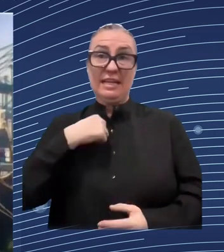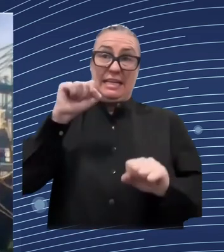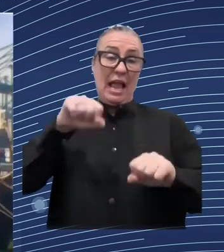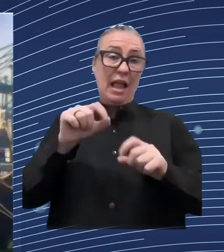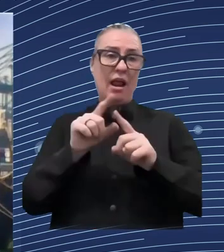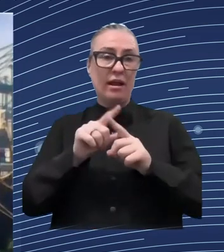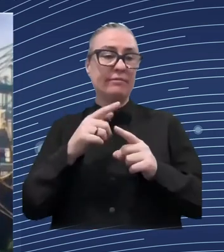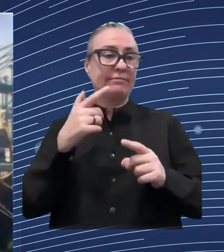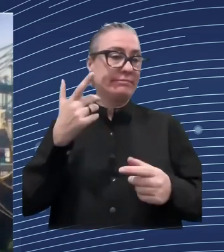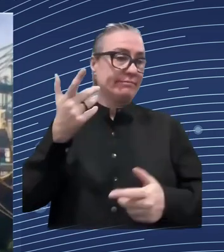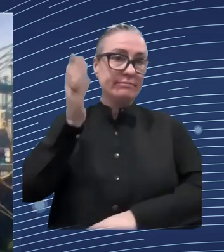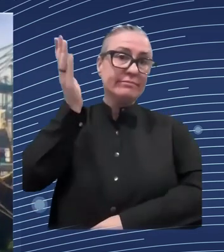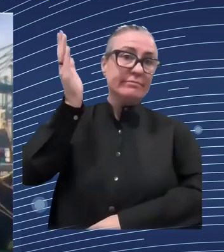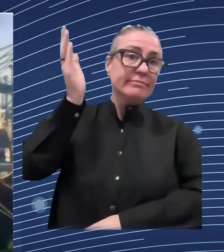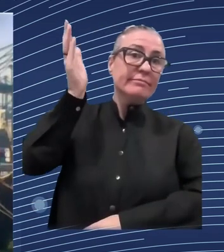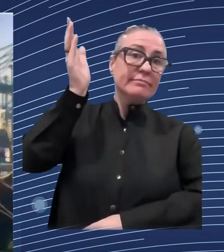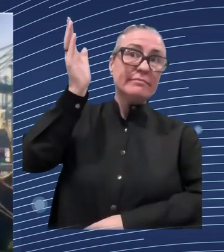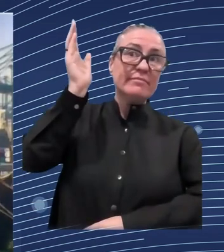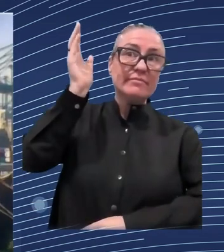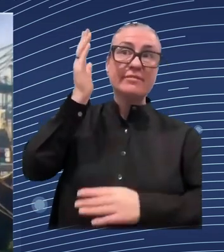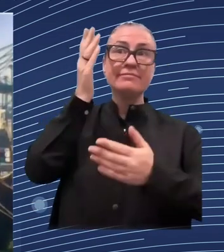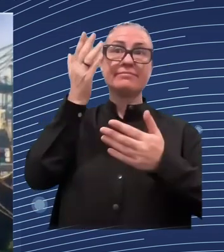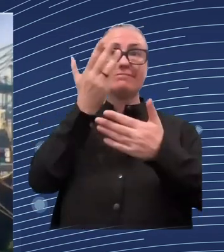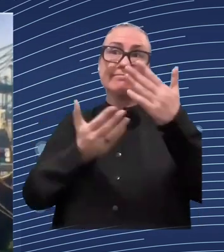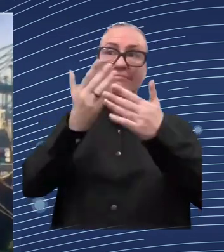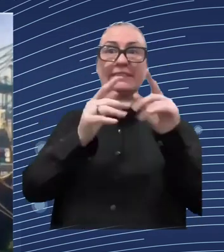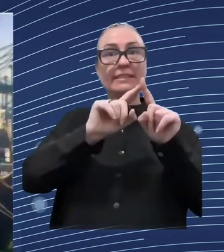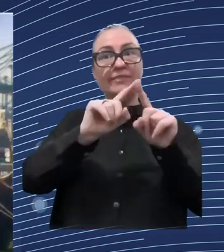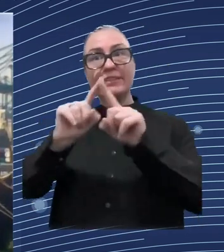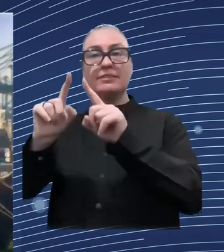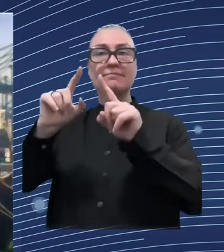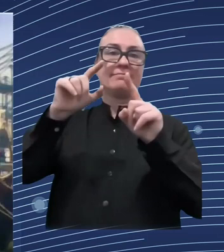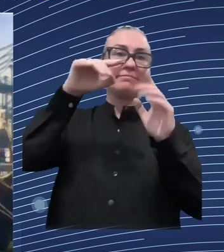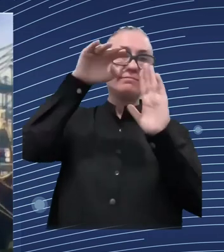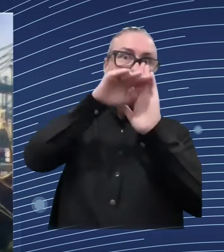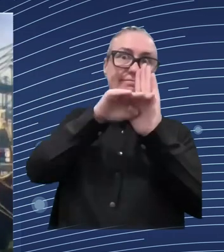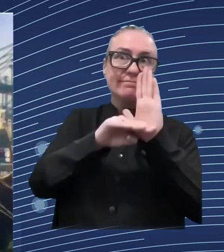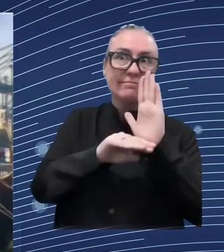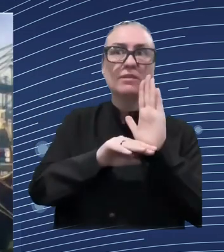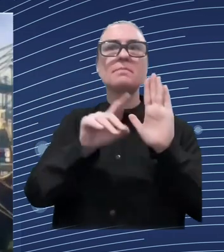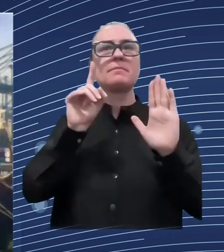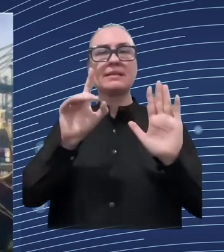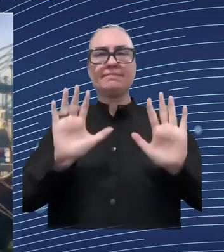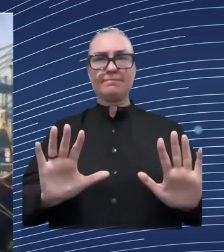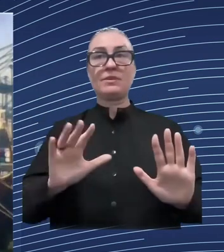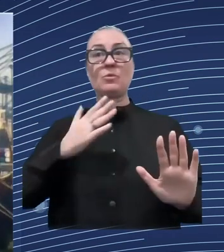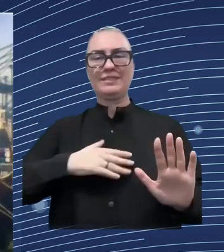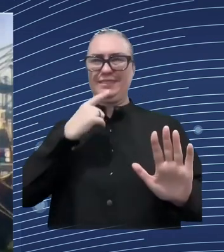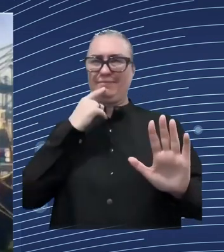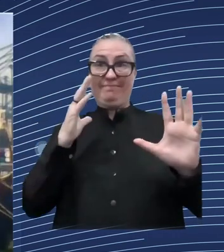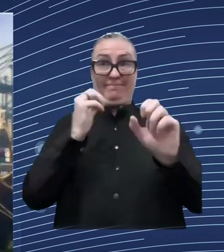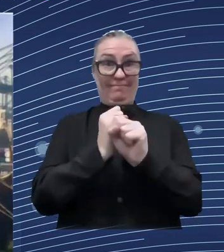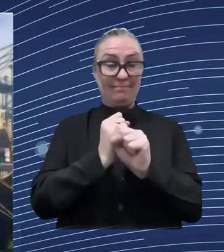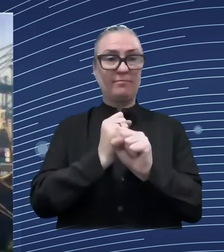progress in almost all of the seven agreed areas with the ukrainian authorities and identified a few areas where